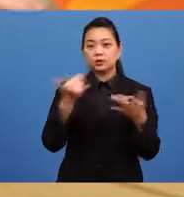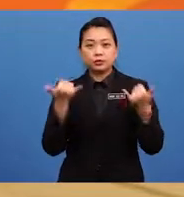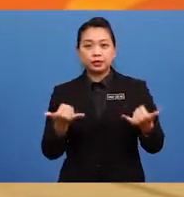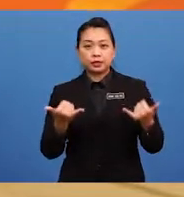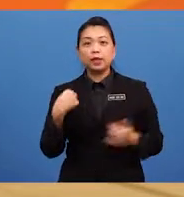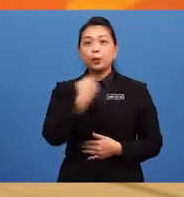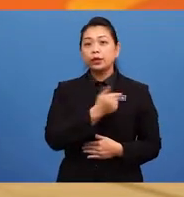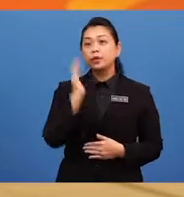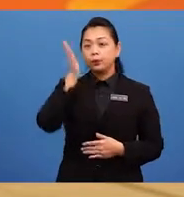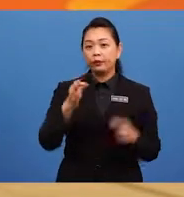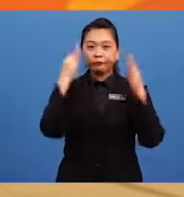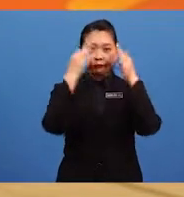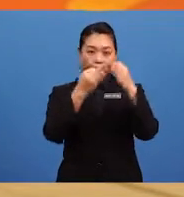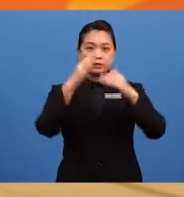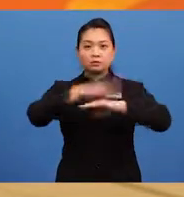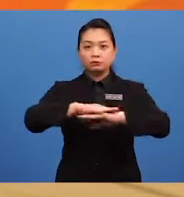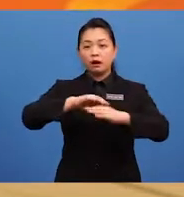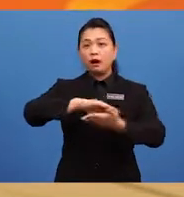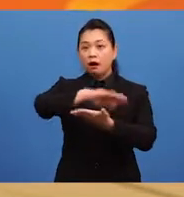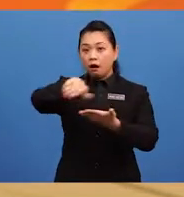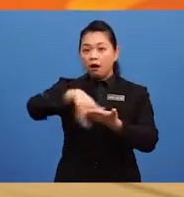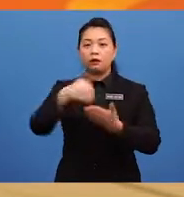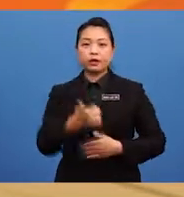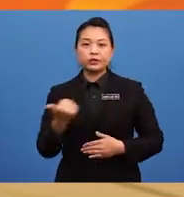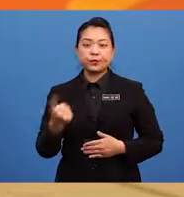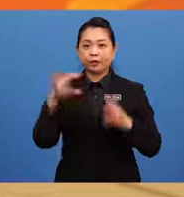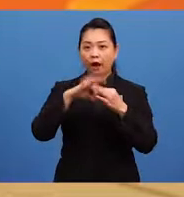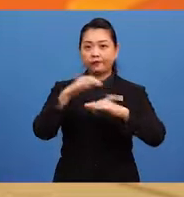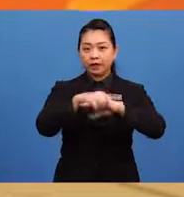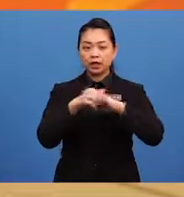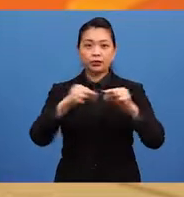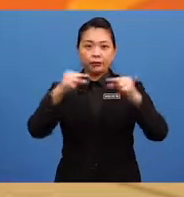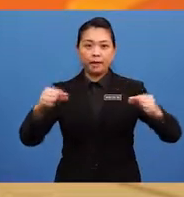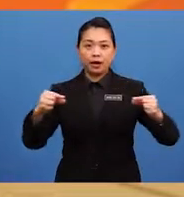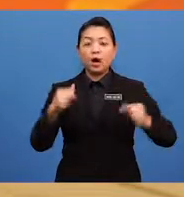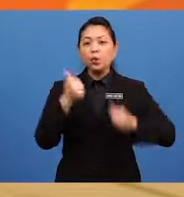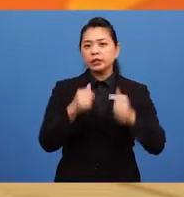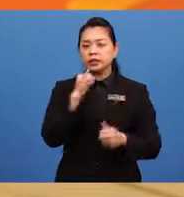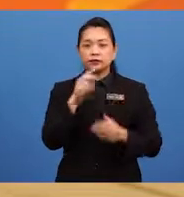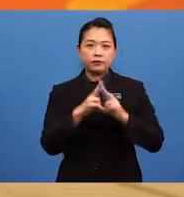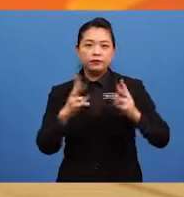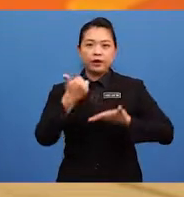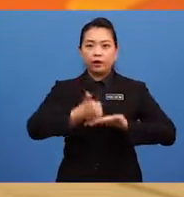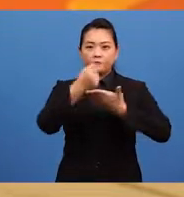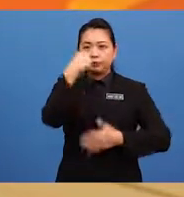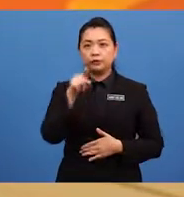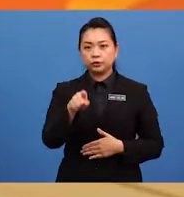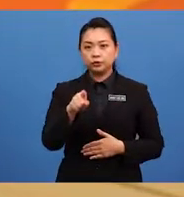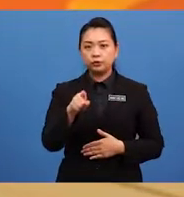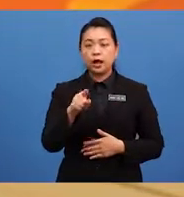we will focus on all aspects of English grammar, which are very helpful for you.